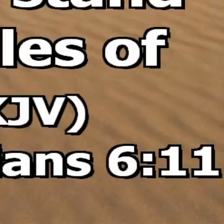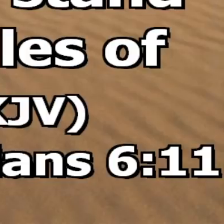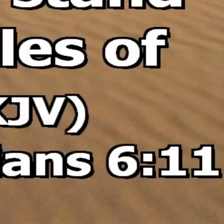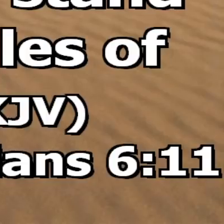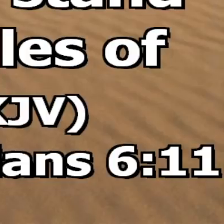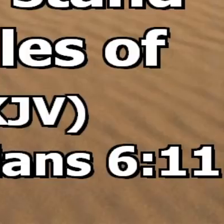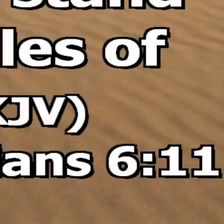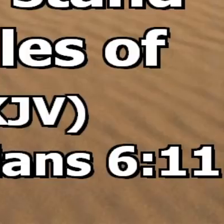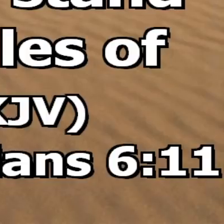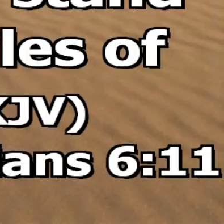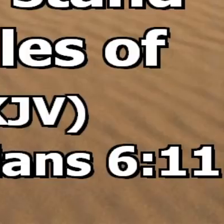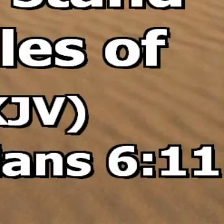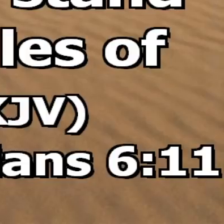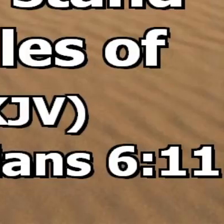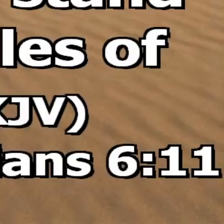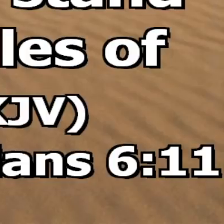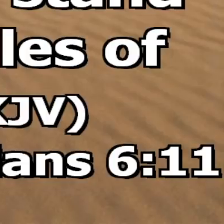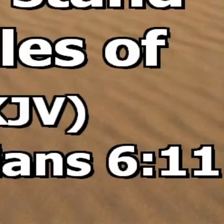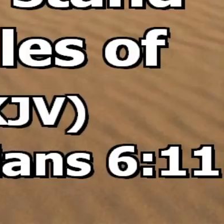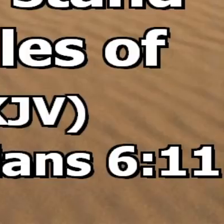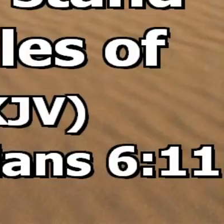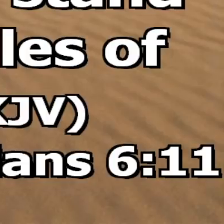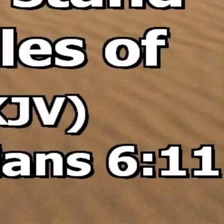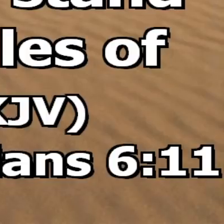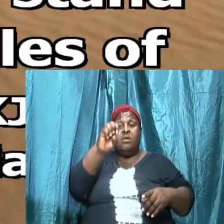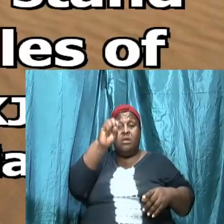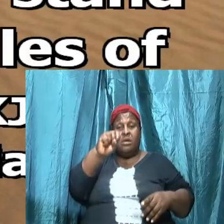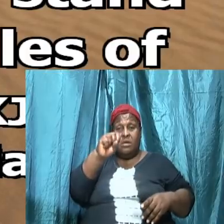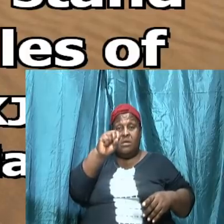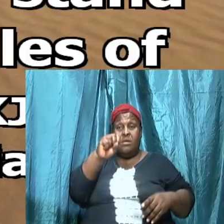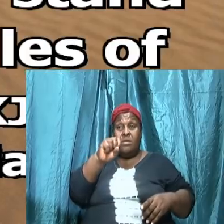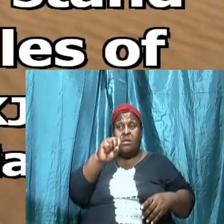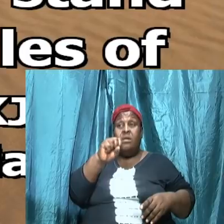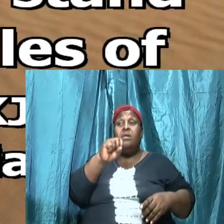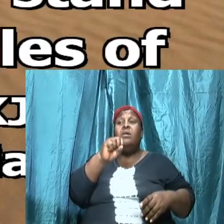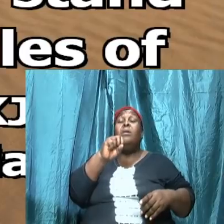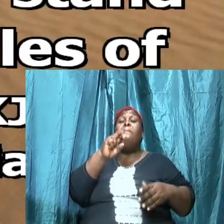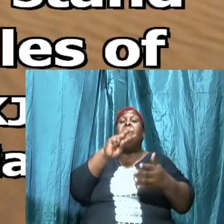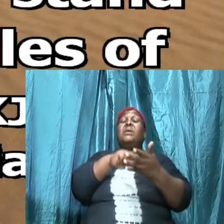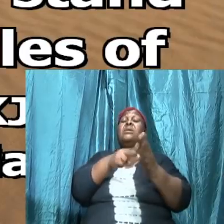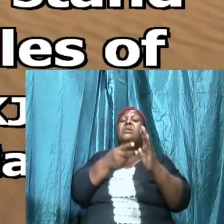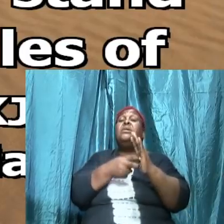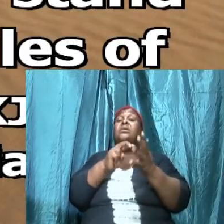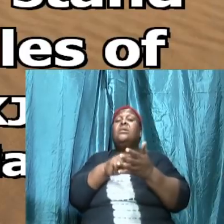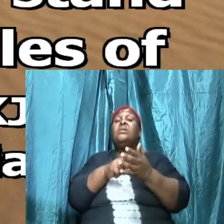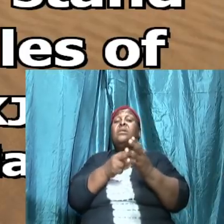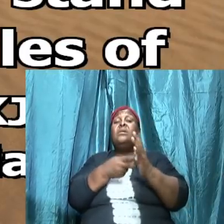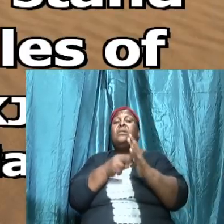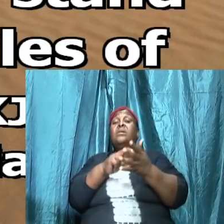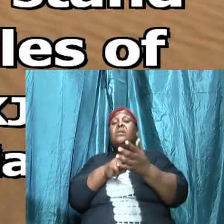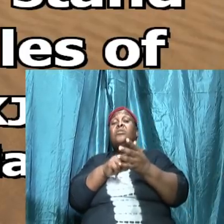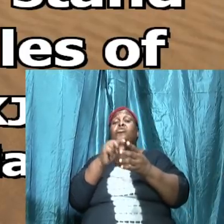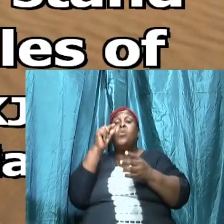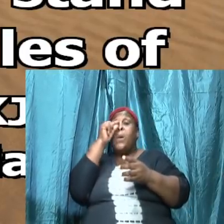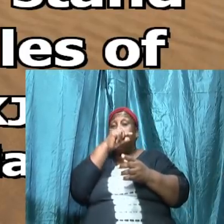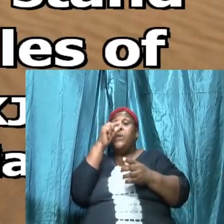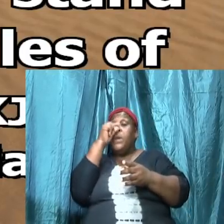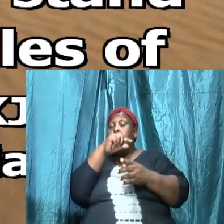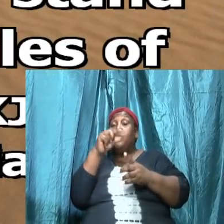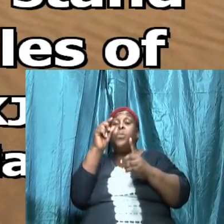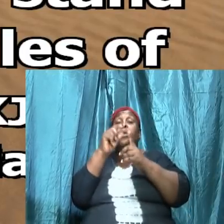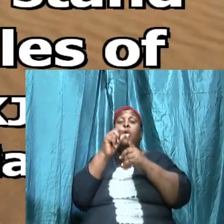wiles double I alias right there that we just read is taken from the Greek word